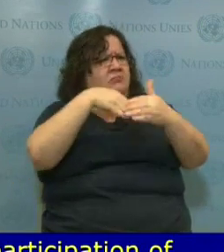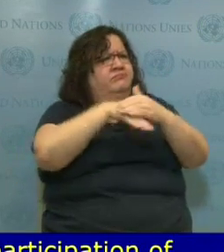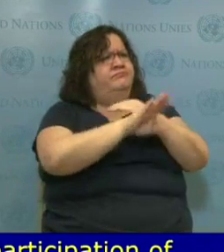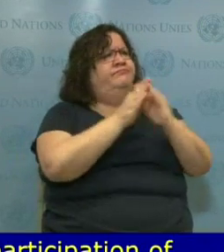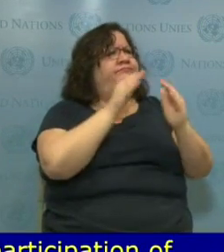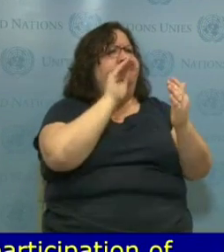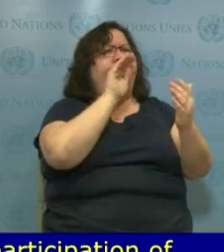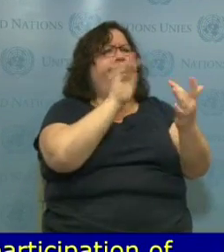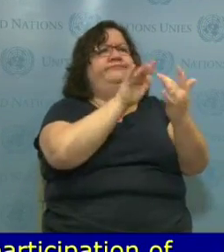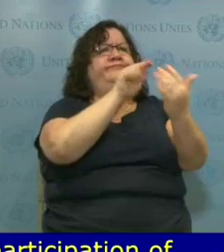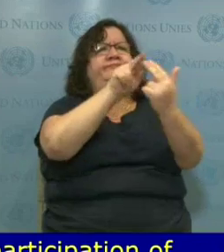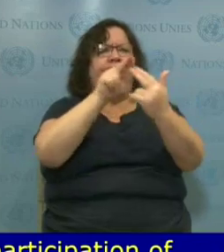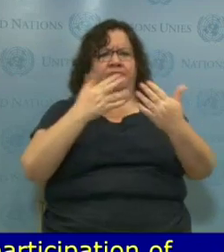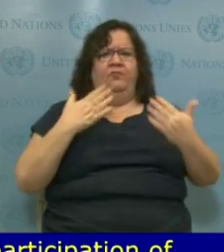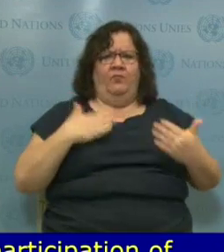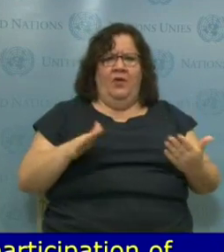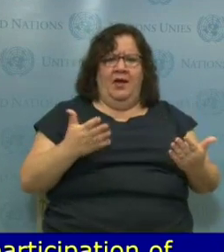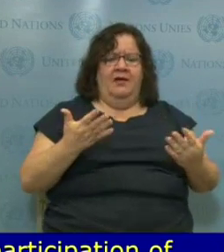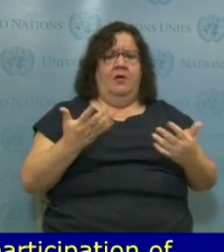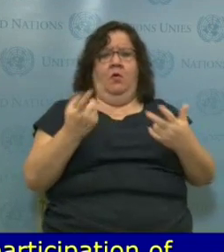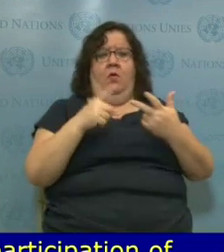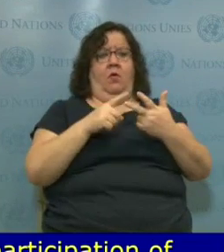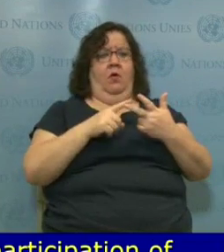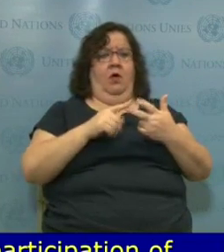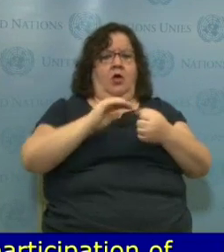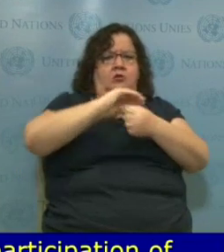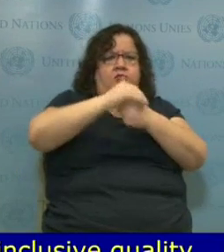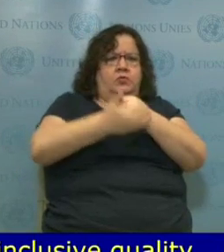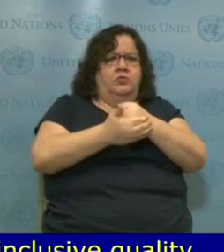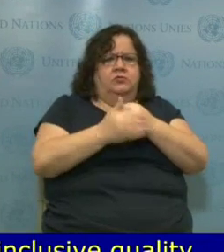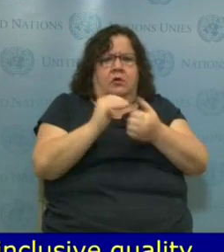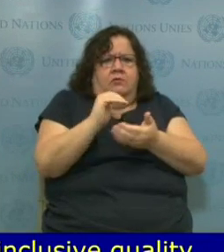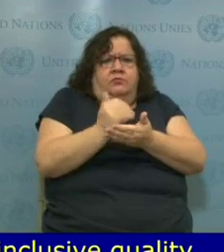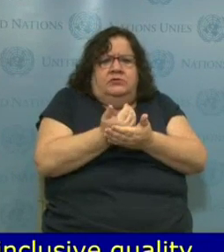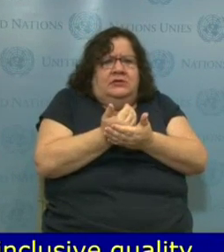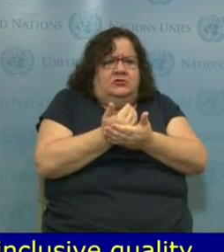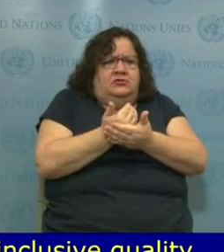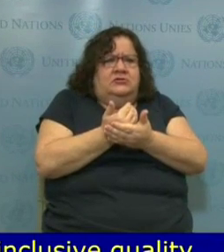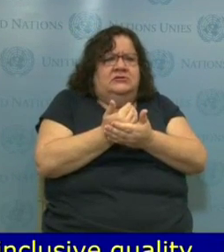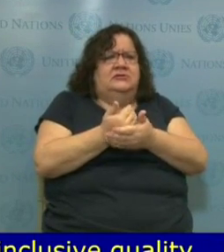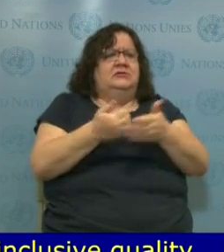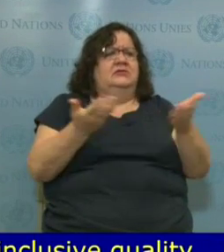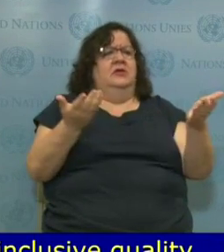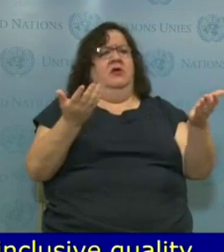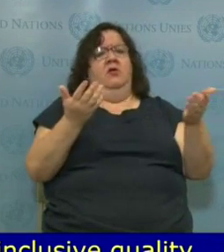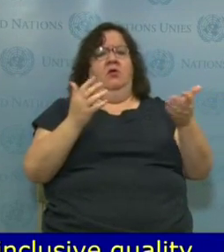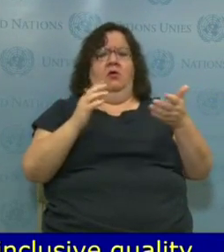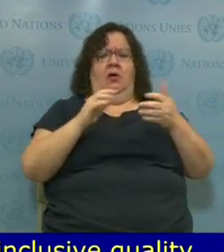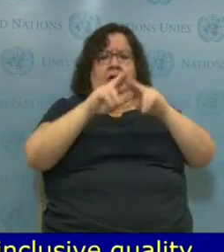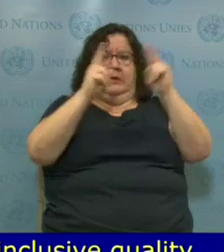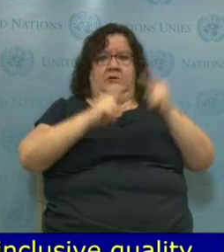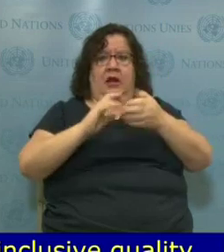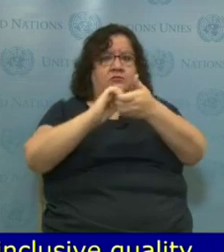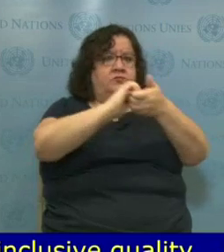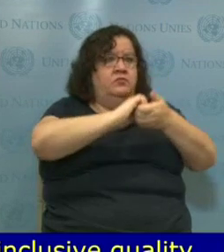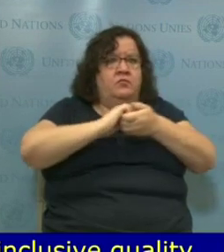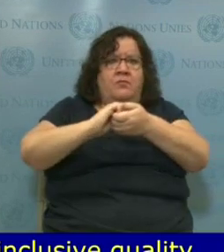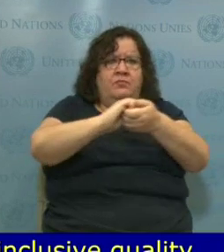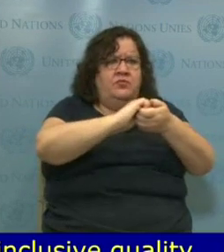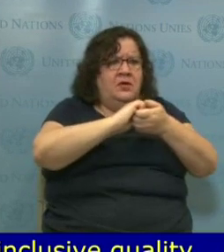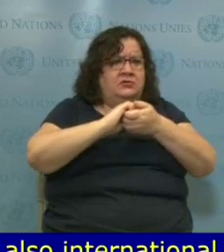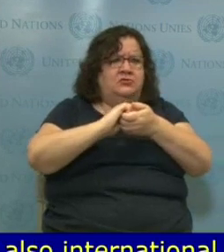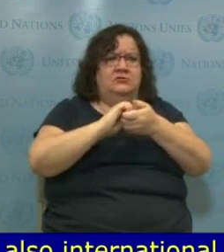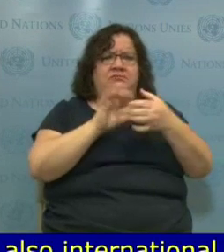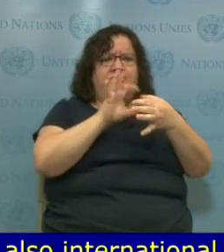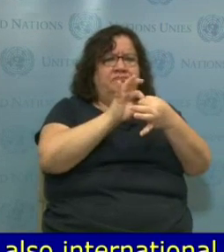cooperation, each one of these refers to these goals. We've created specific guidelines for